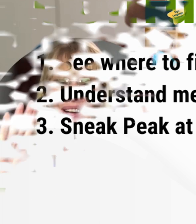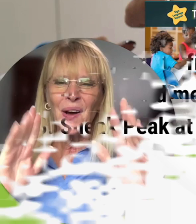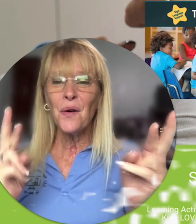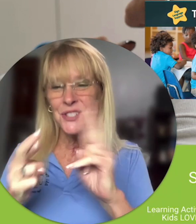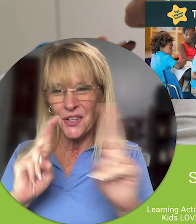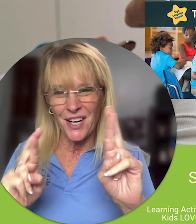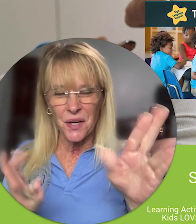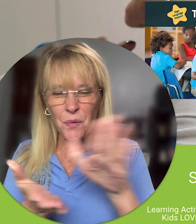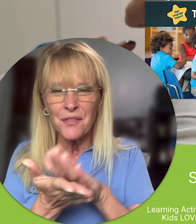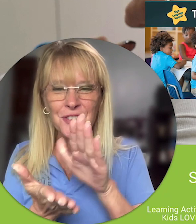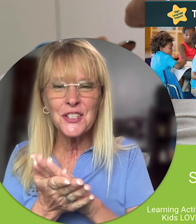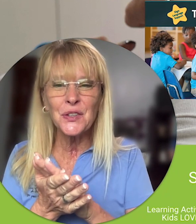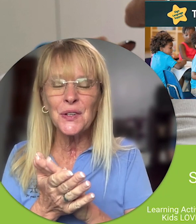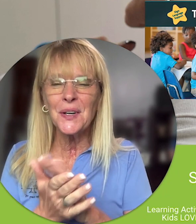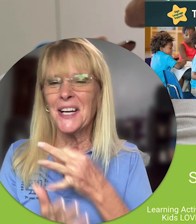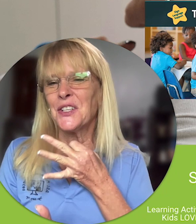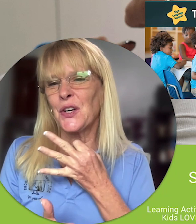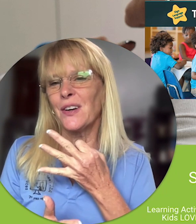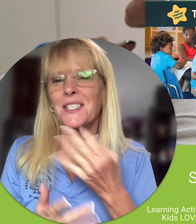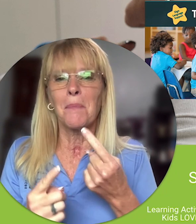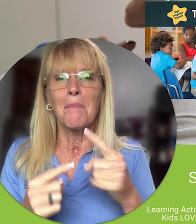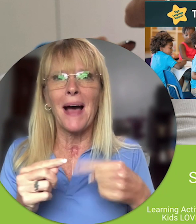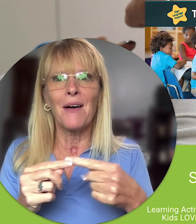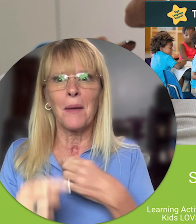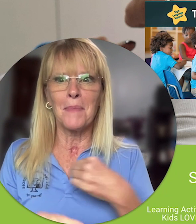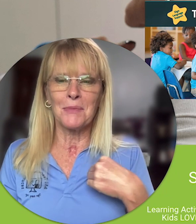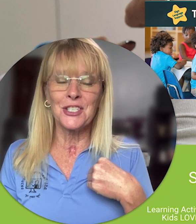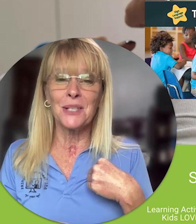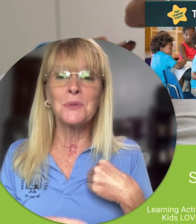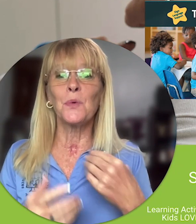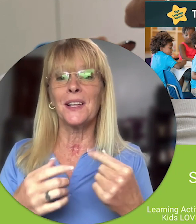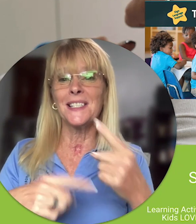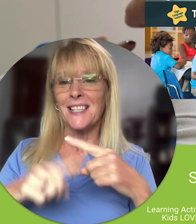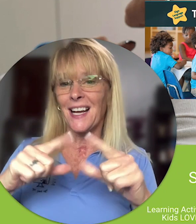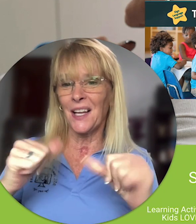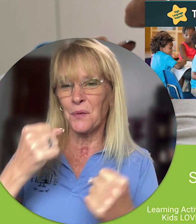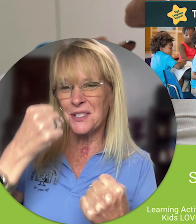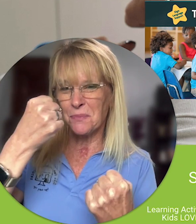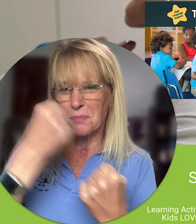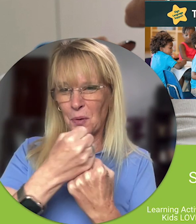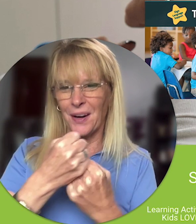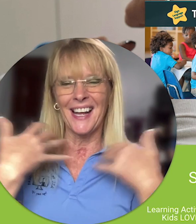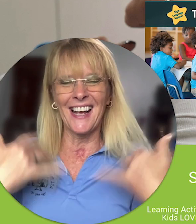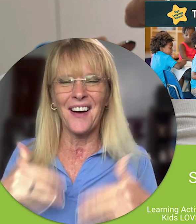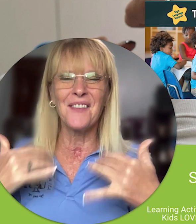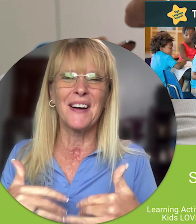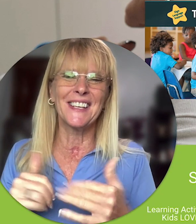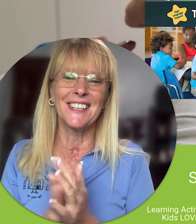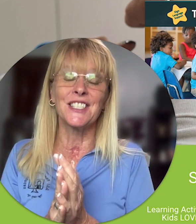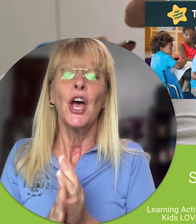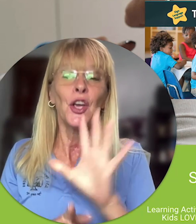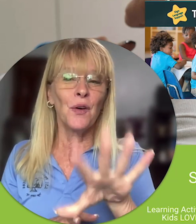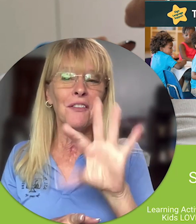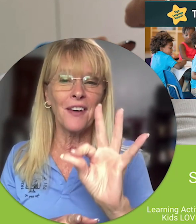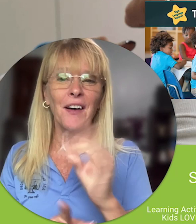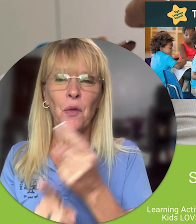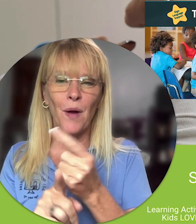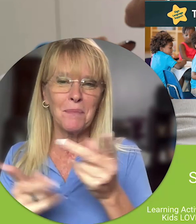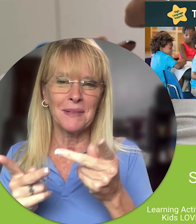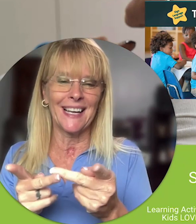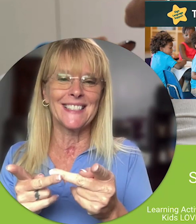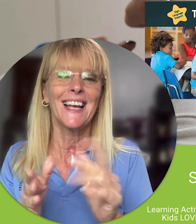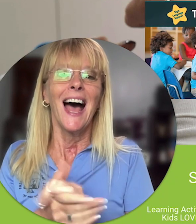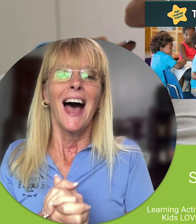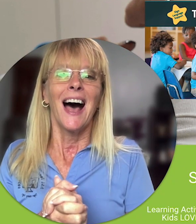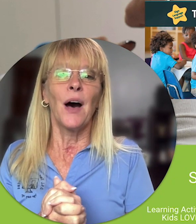Hello so you're getting ready for school and you're curious about memberships with sign language support oh my goodness you have found the